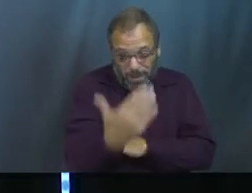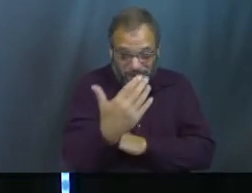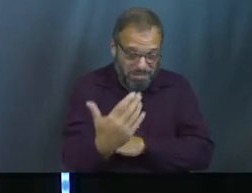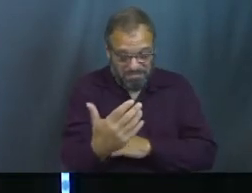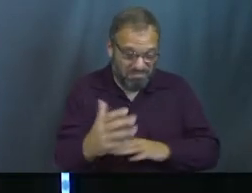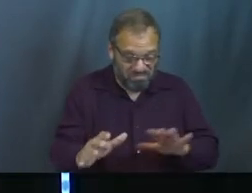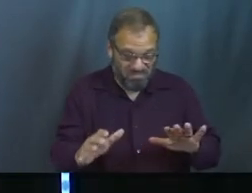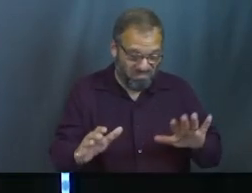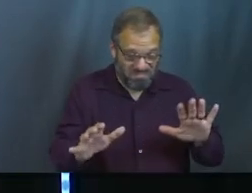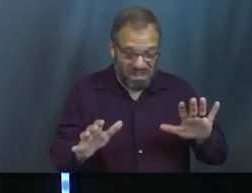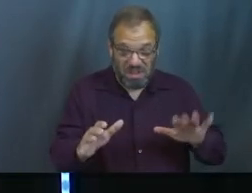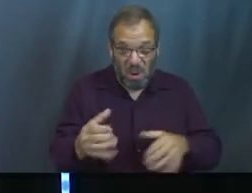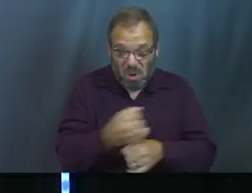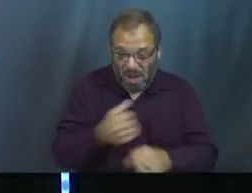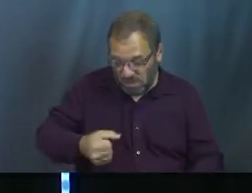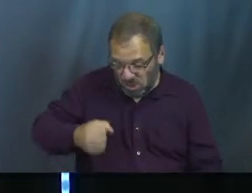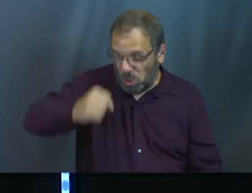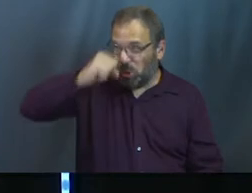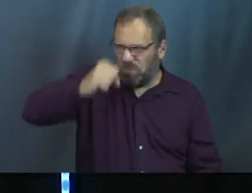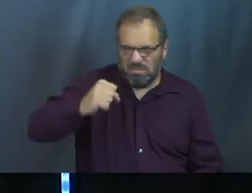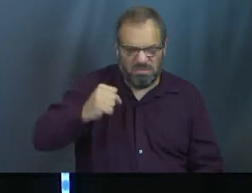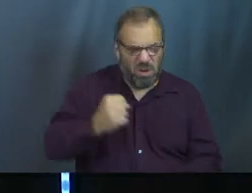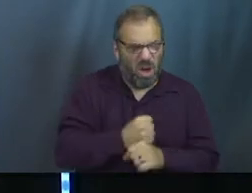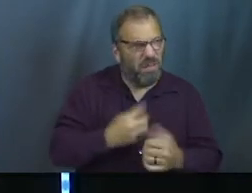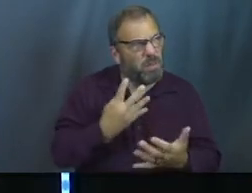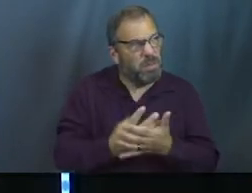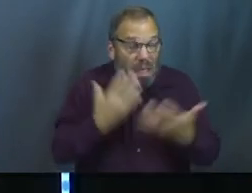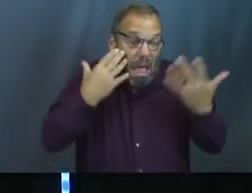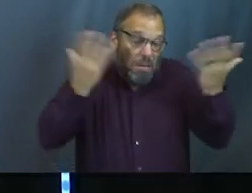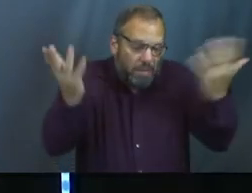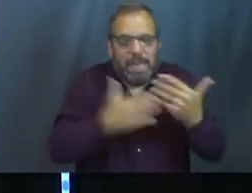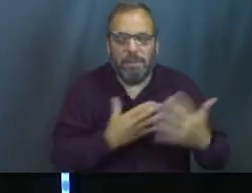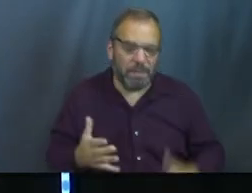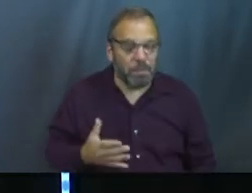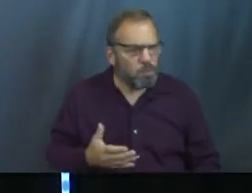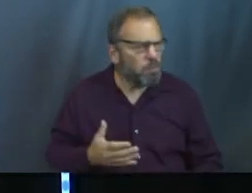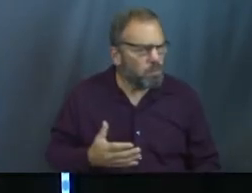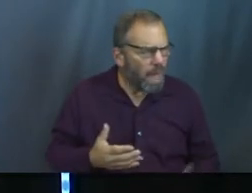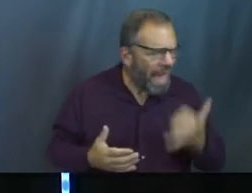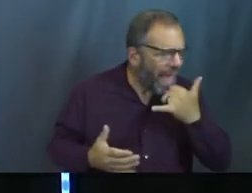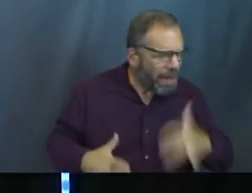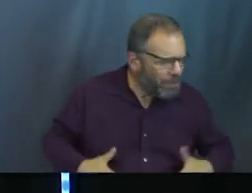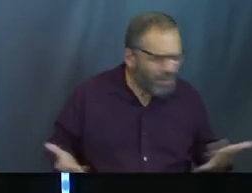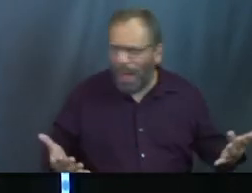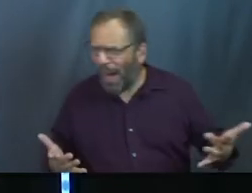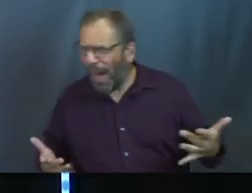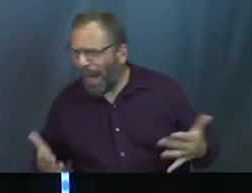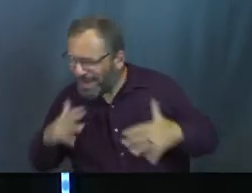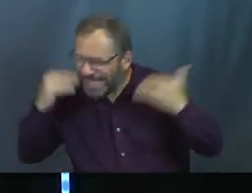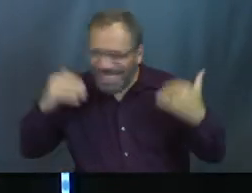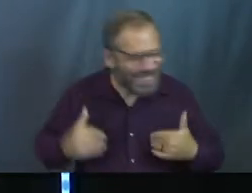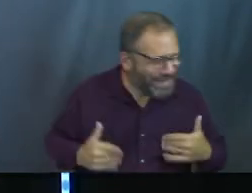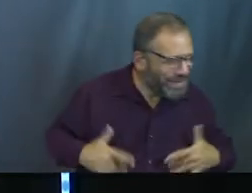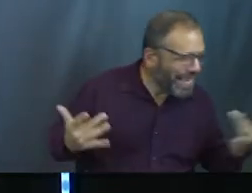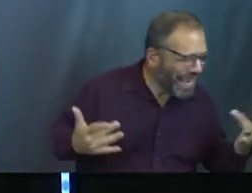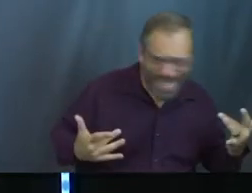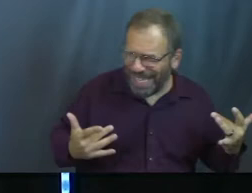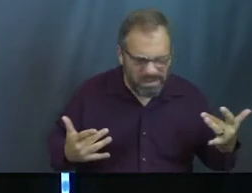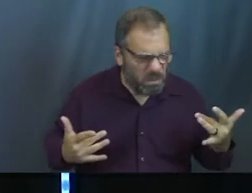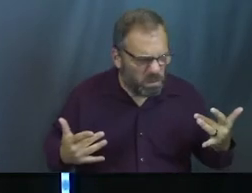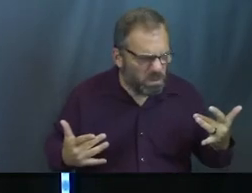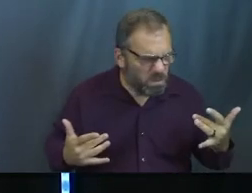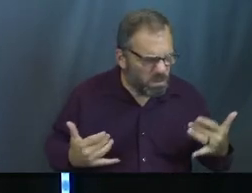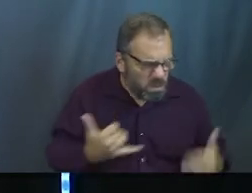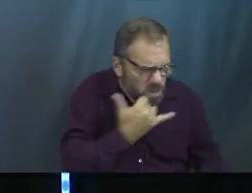he's just, you know, got a cup of coffee. I don't know if they gave him coffee in prison, but he's walking around and he's like, hey guys, you know, smiling on his face. Why do you guys